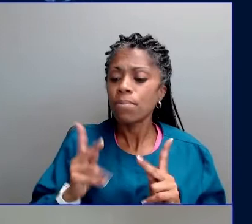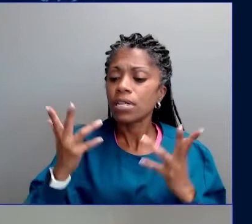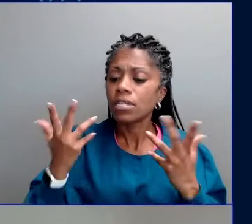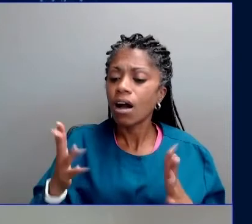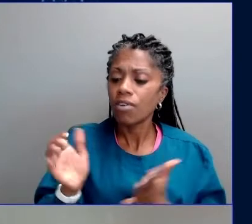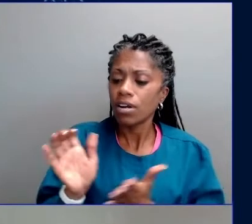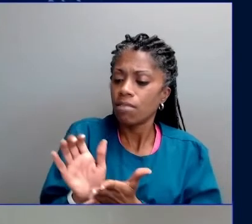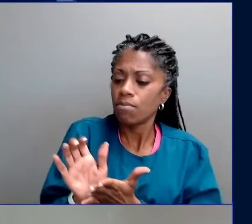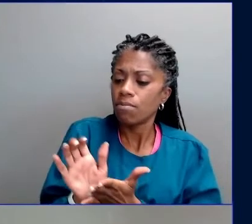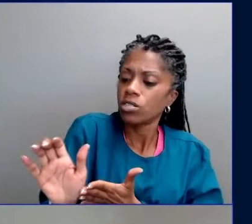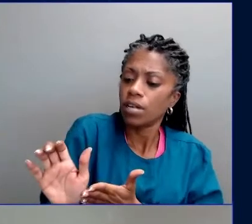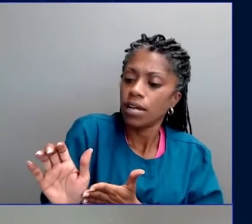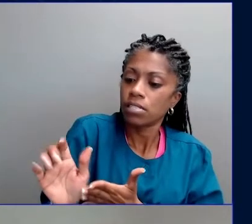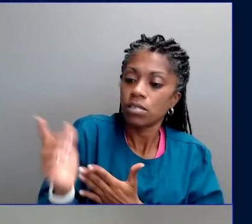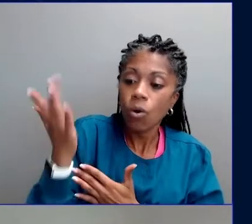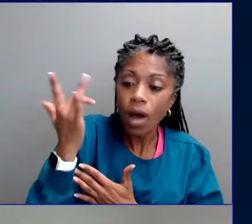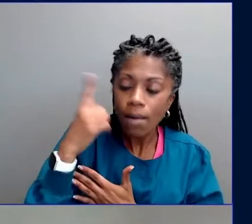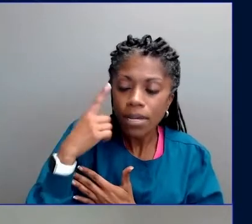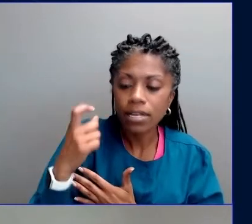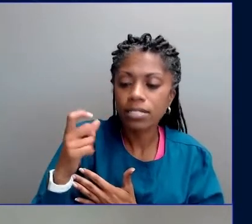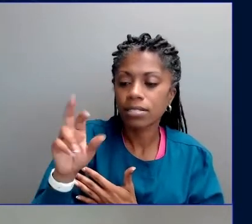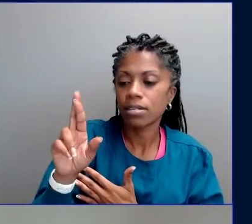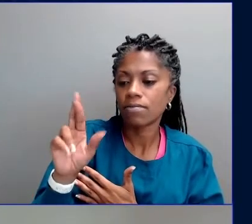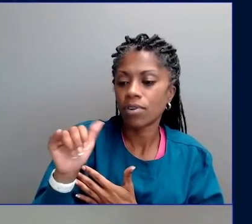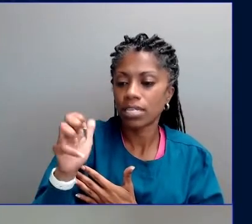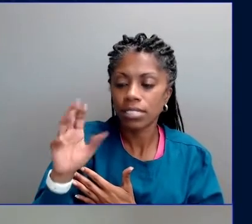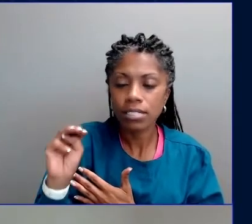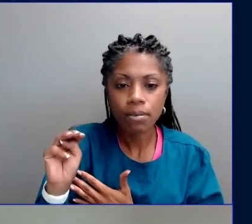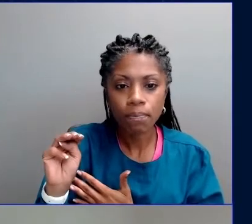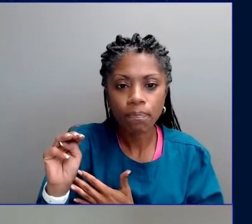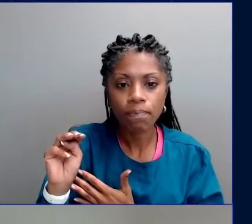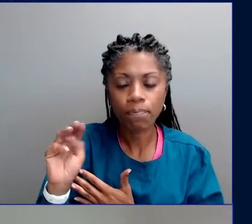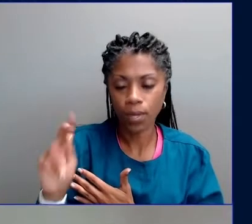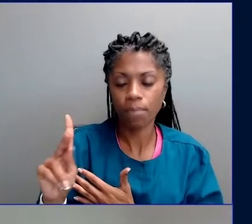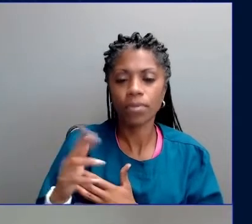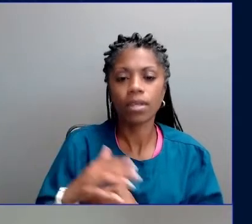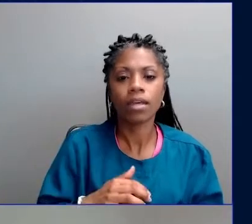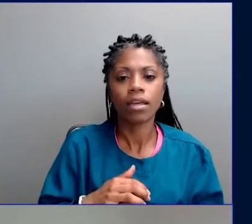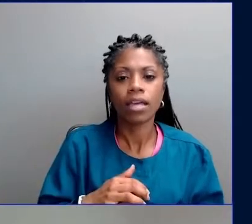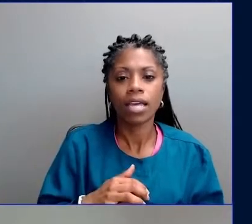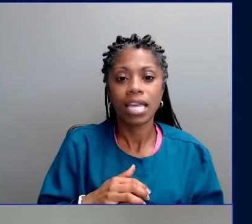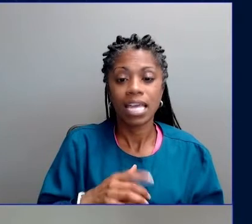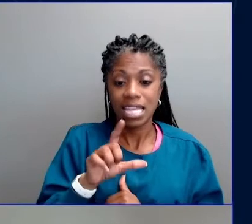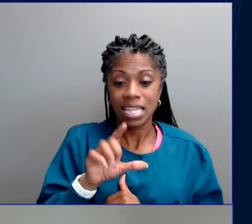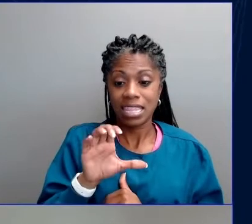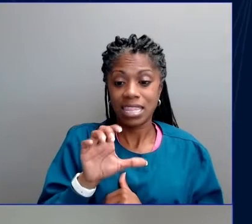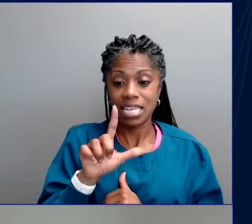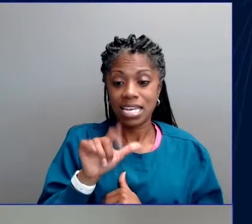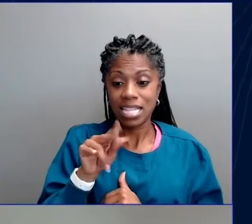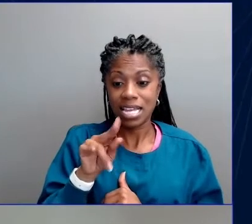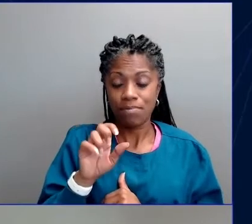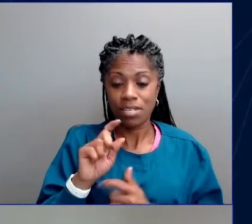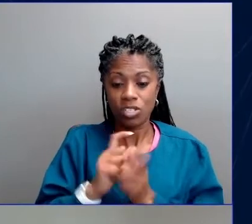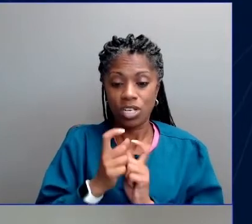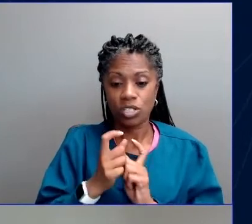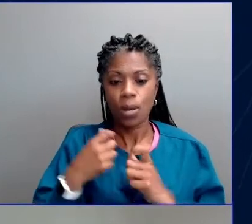and poverty. Climate change is a threat multiplier, but it multiplies these threats even more.